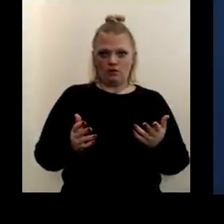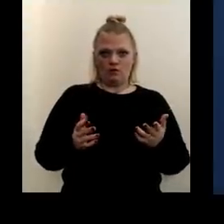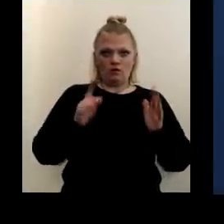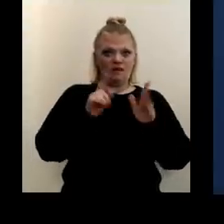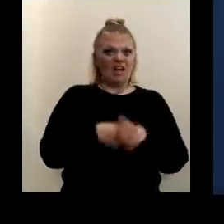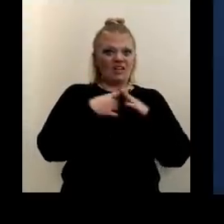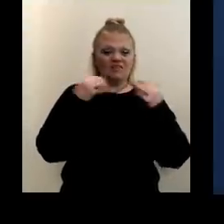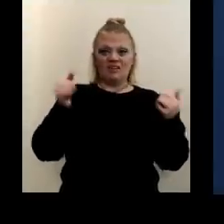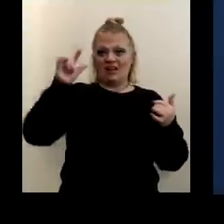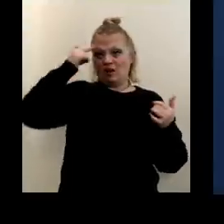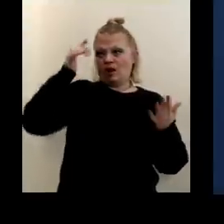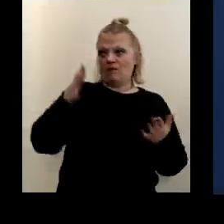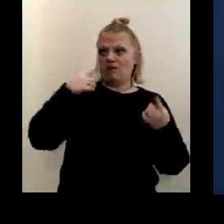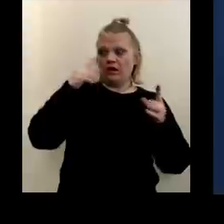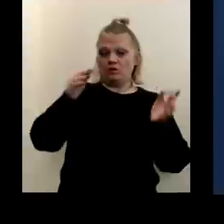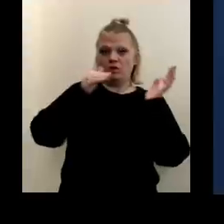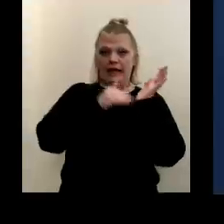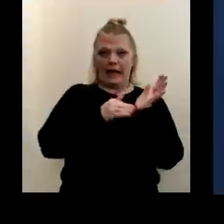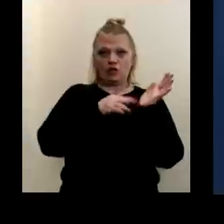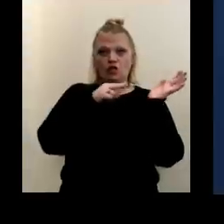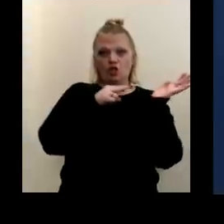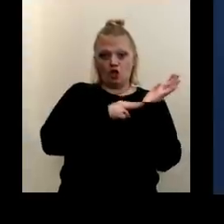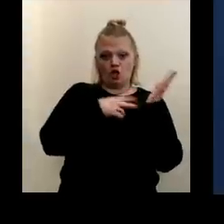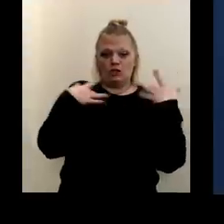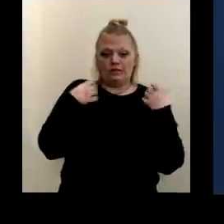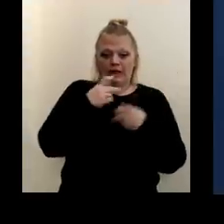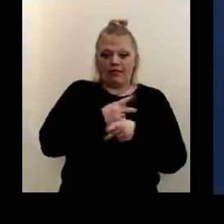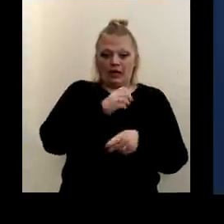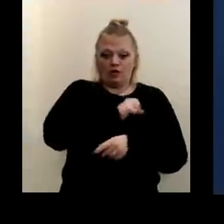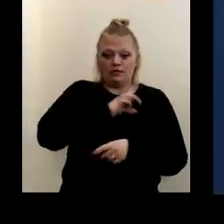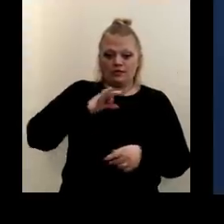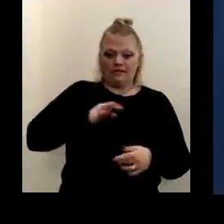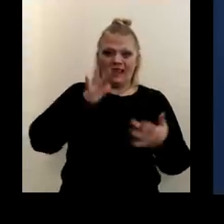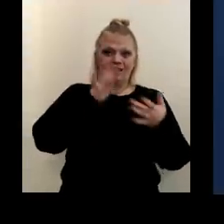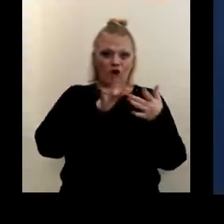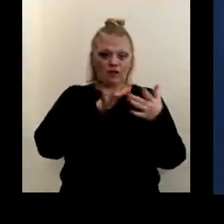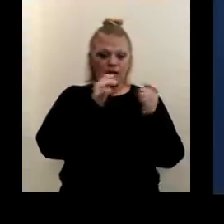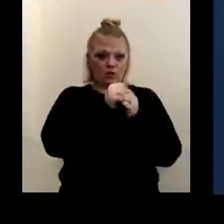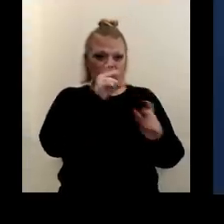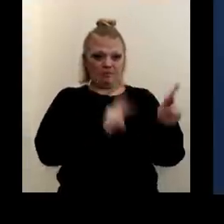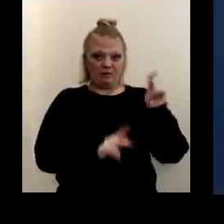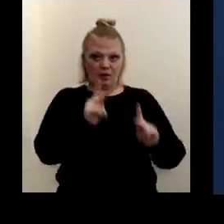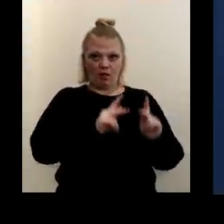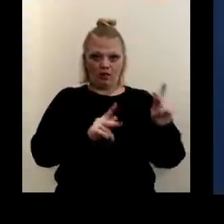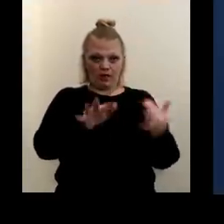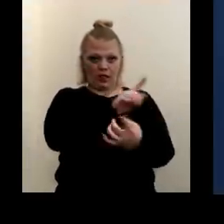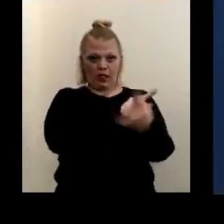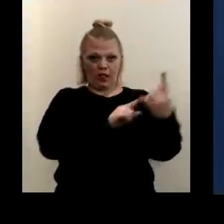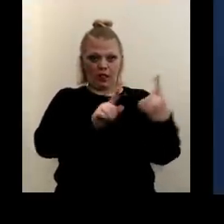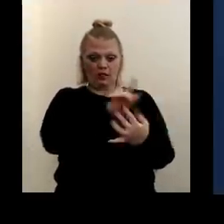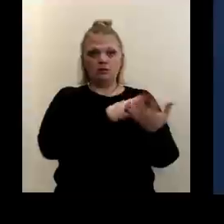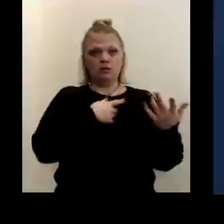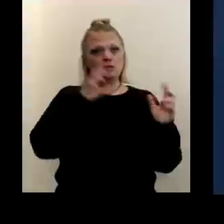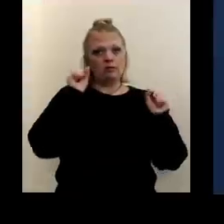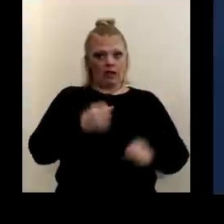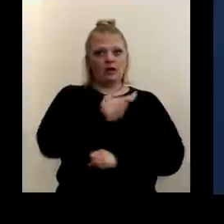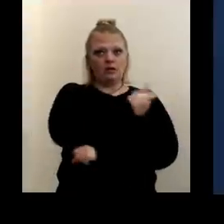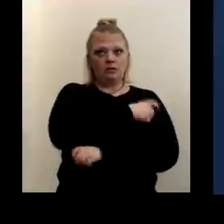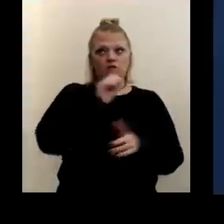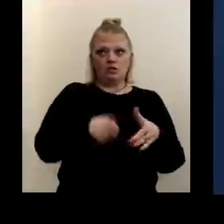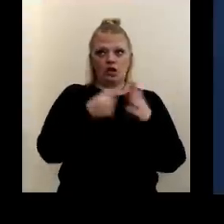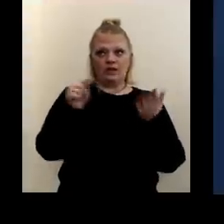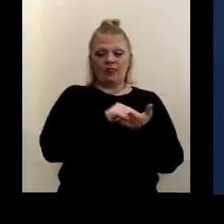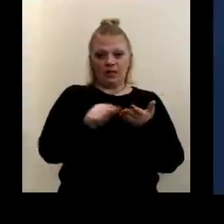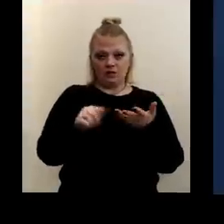today, the governor announced that doctors, nurses, and healthcare staff who come in contact with the public may be vaccinated. So starting this